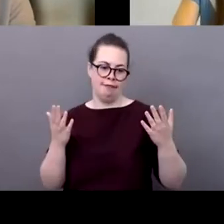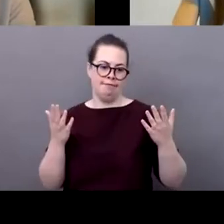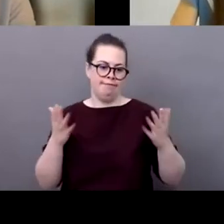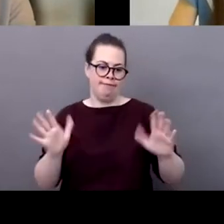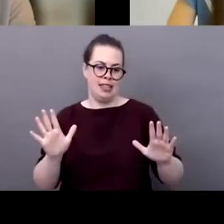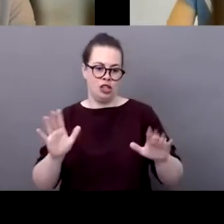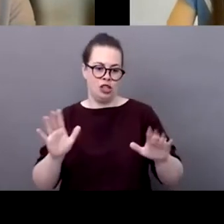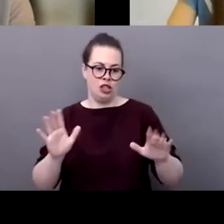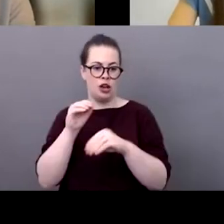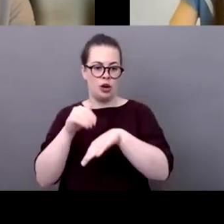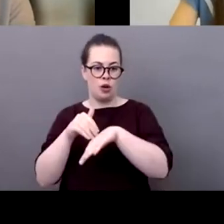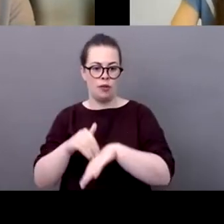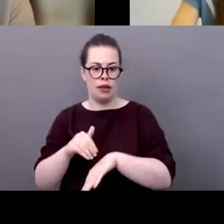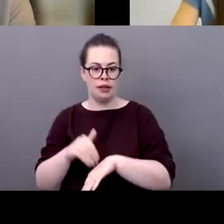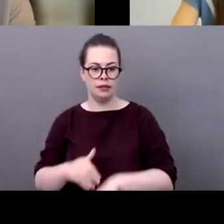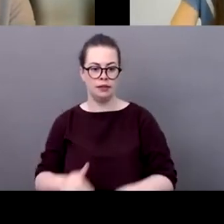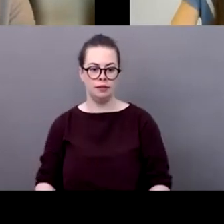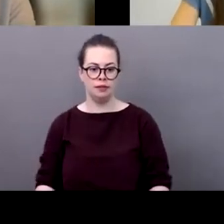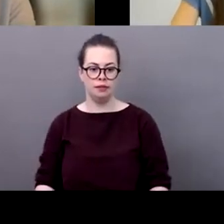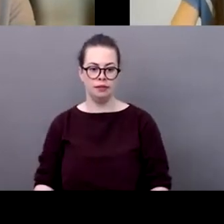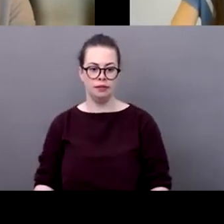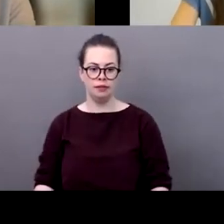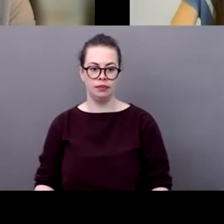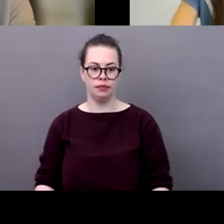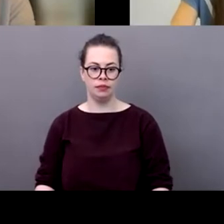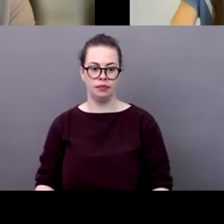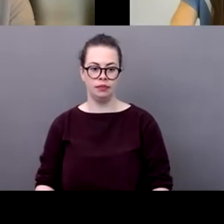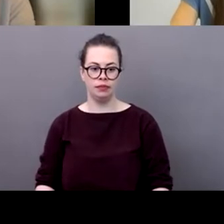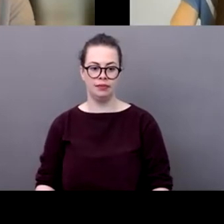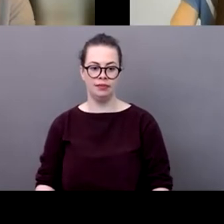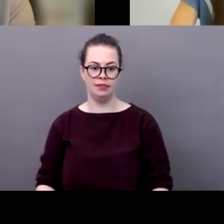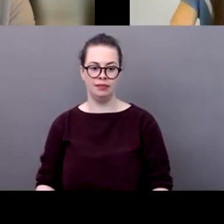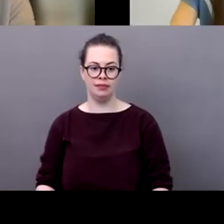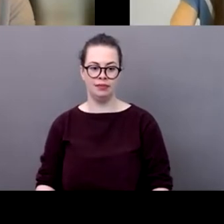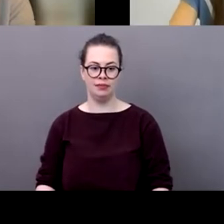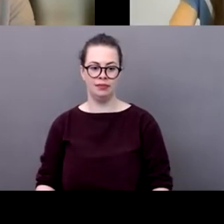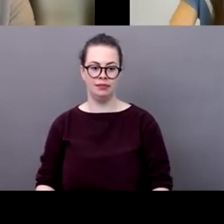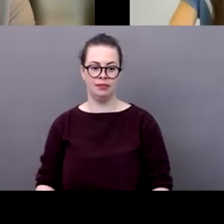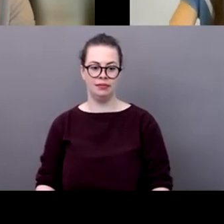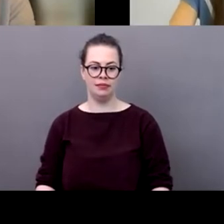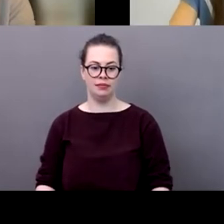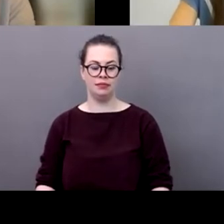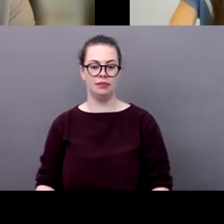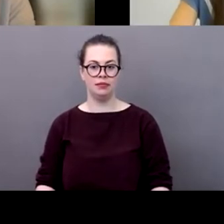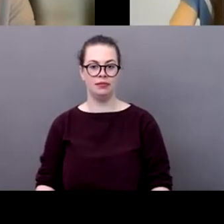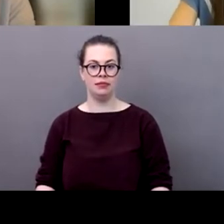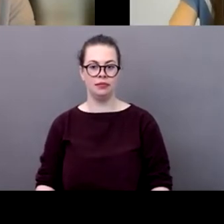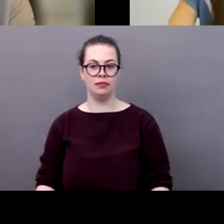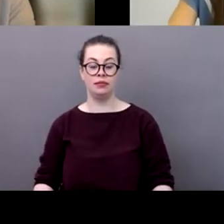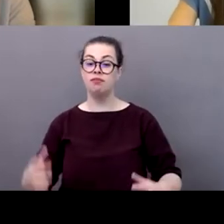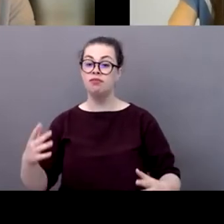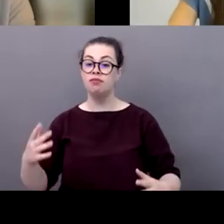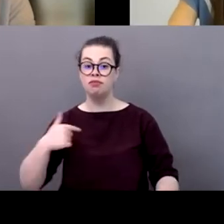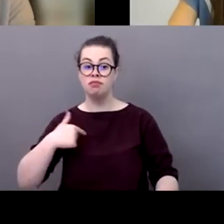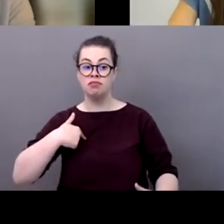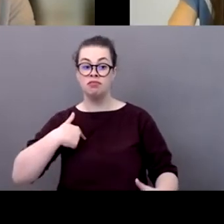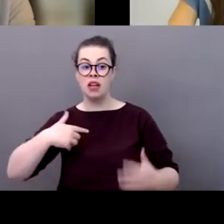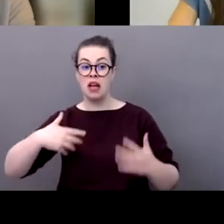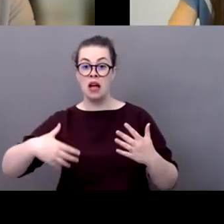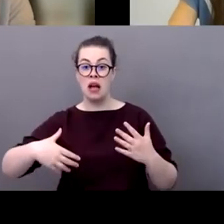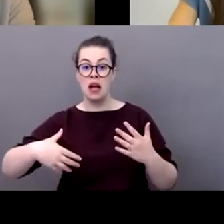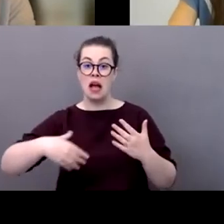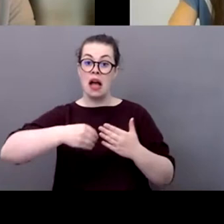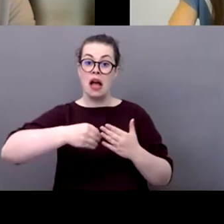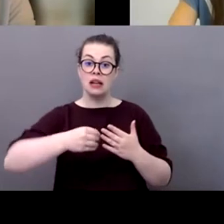thank you laurie jana if i may add to what laurie has just uh mentioned i would like to